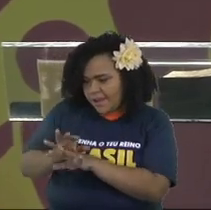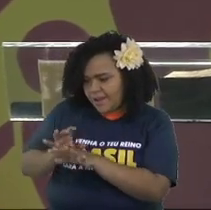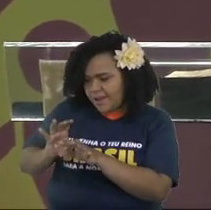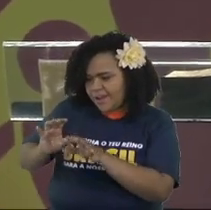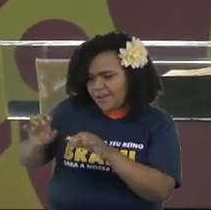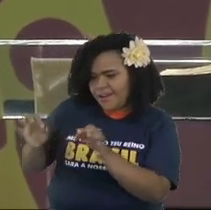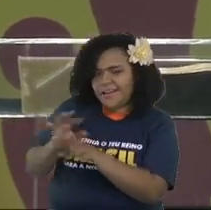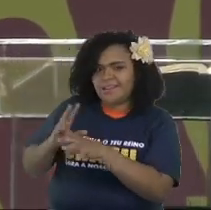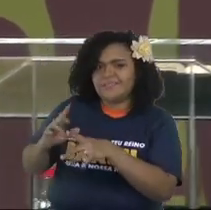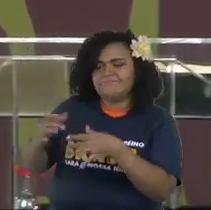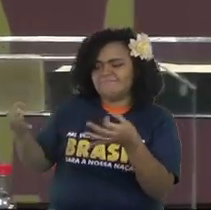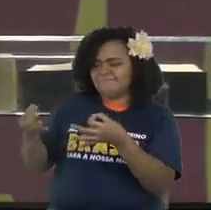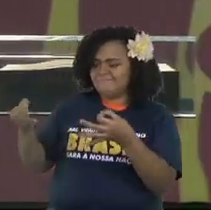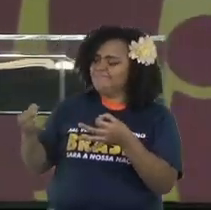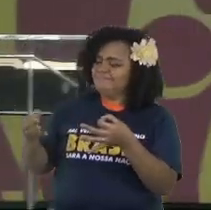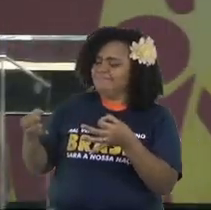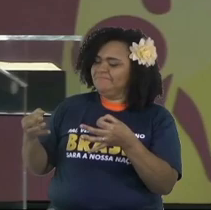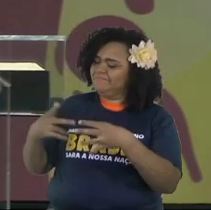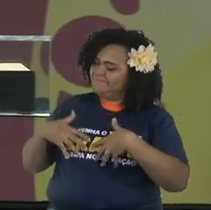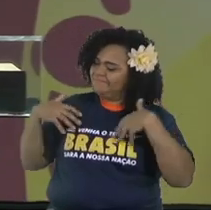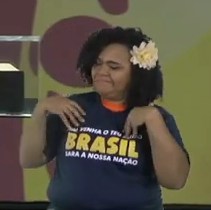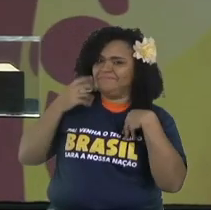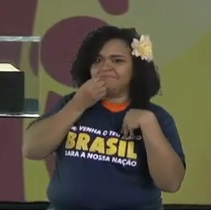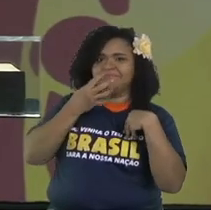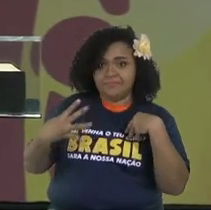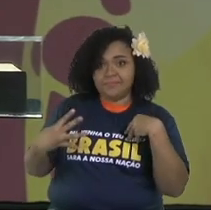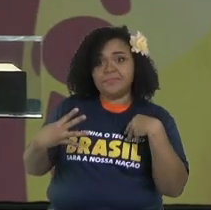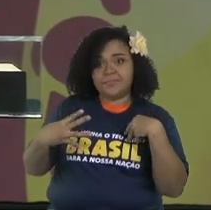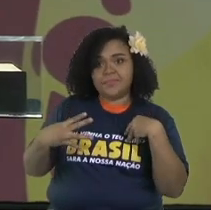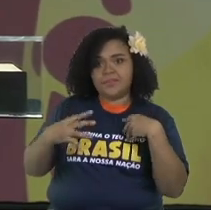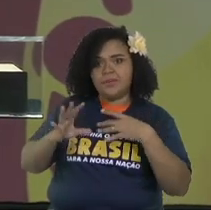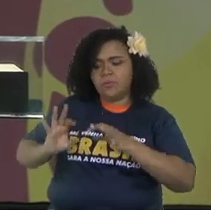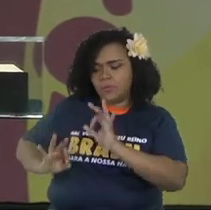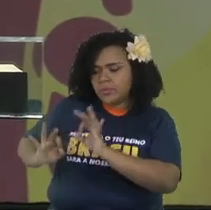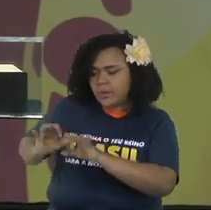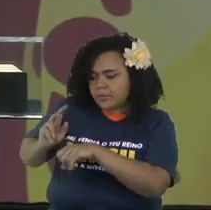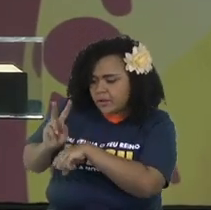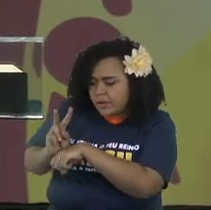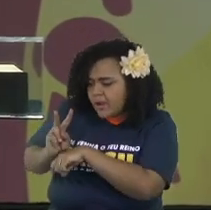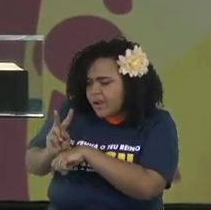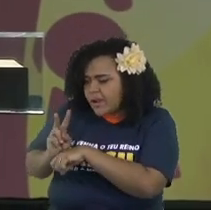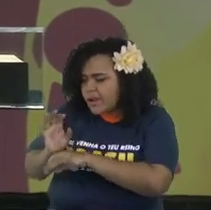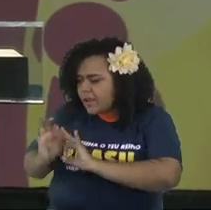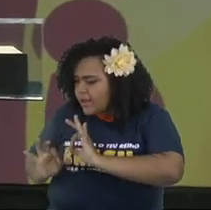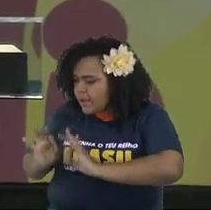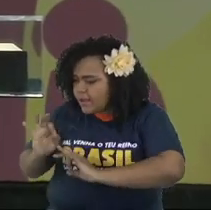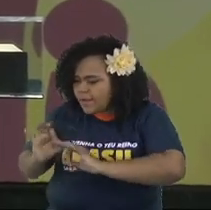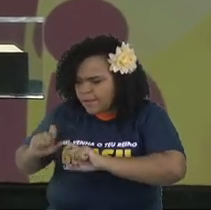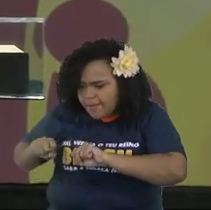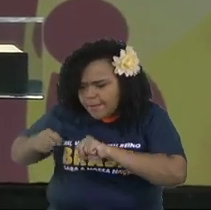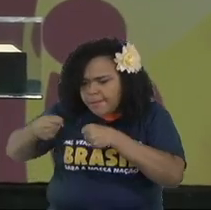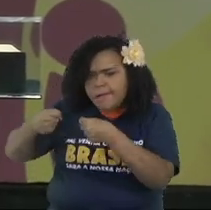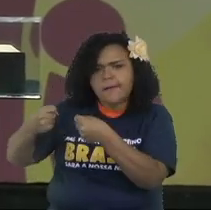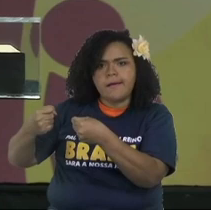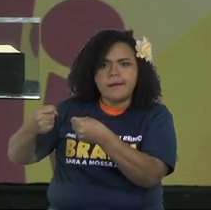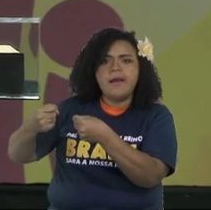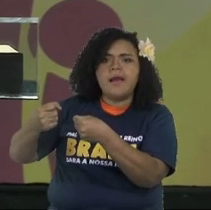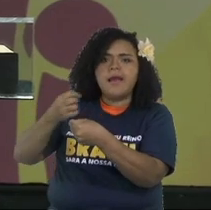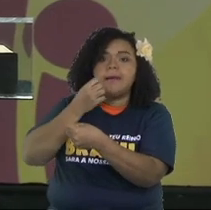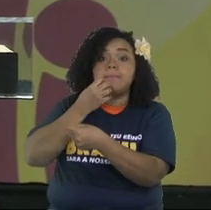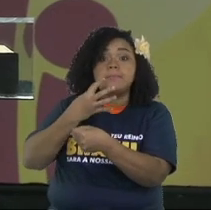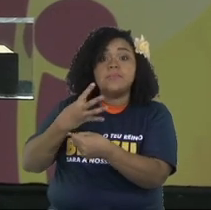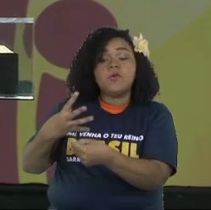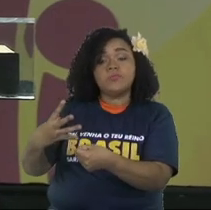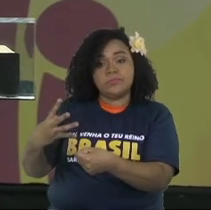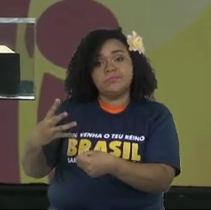with the maximum of your capacity. Doing good, do well done things with careful and